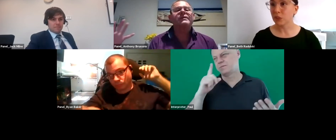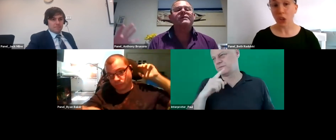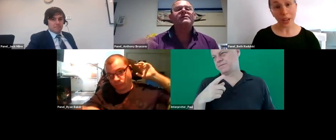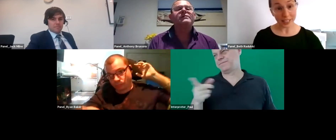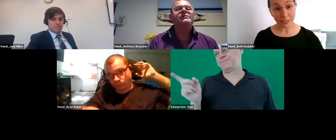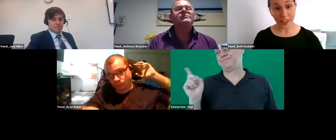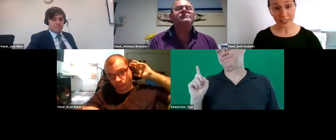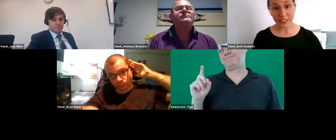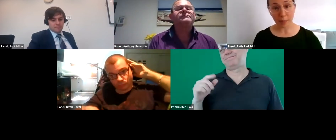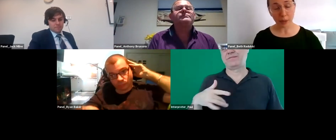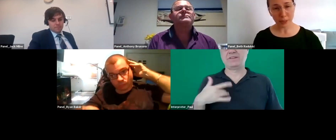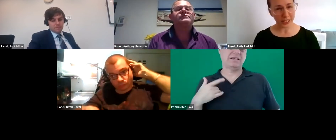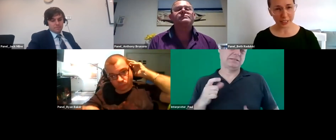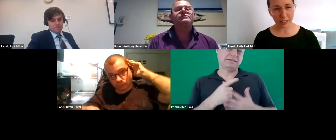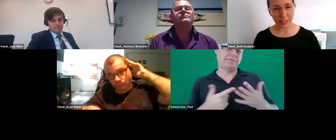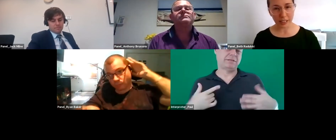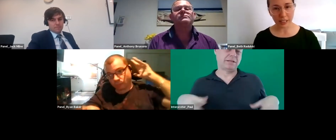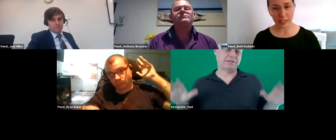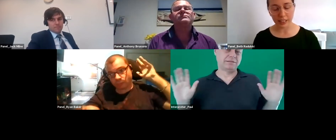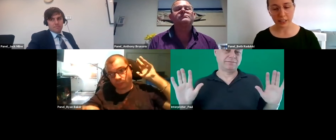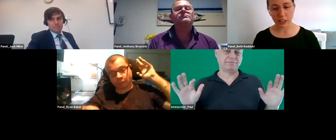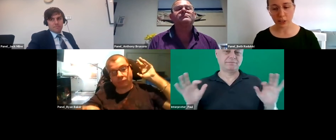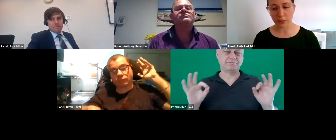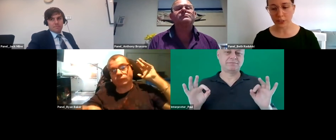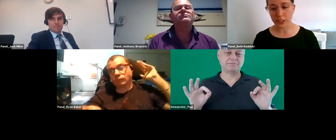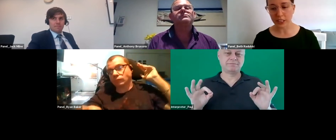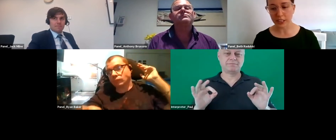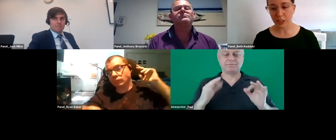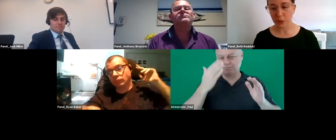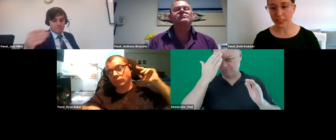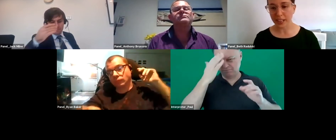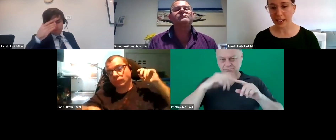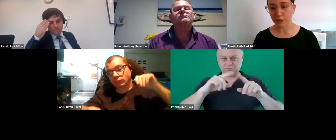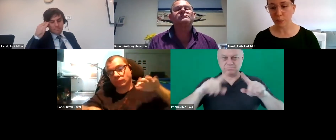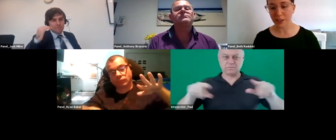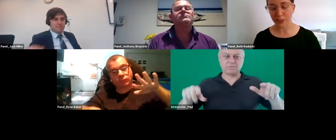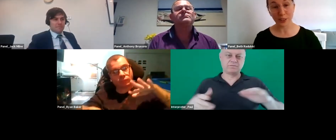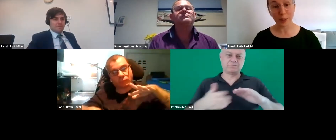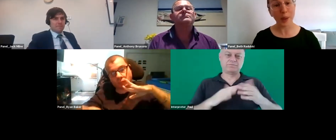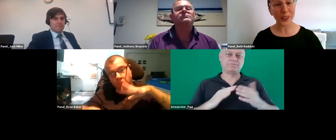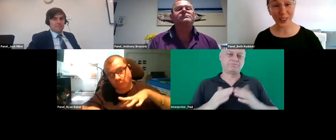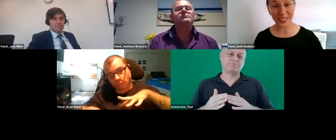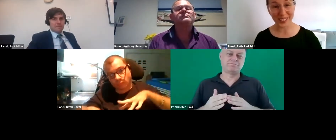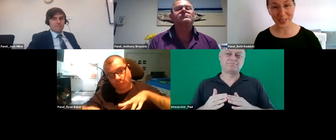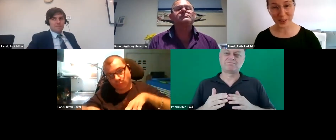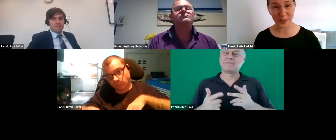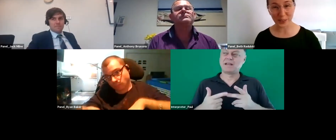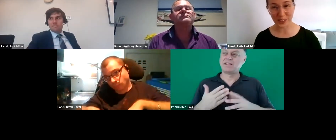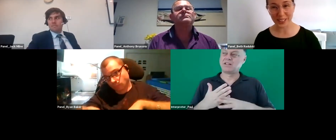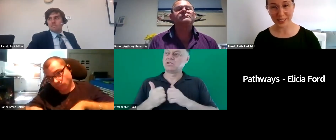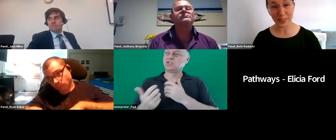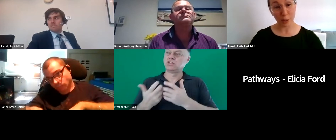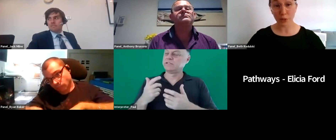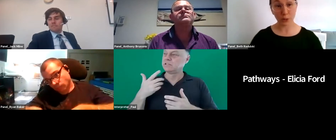don't identify as disabled particularly in the neurodiversity community and from what i've heard from other colleagues at other